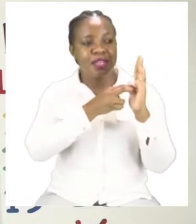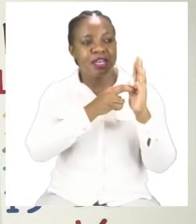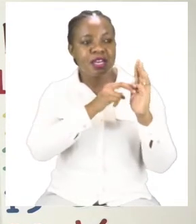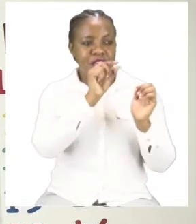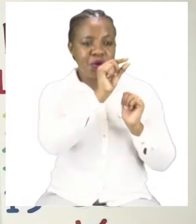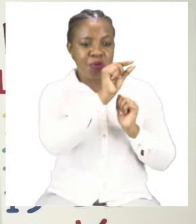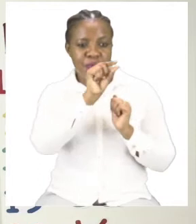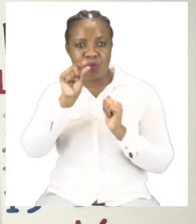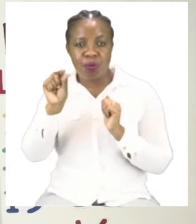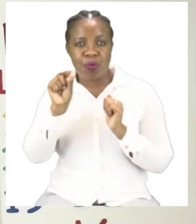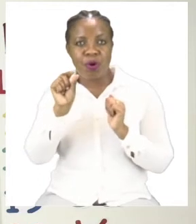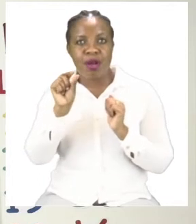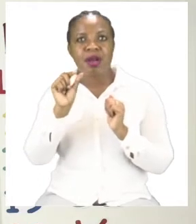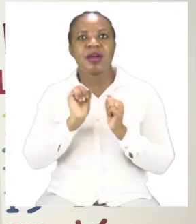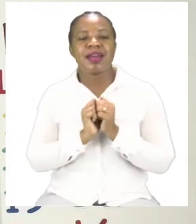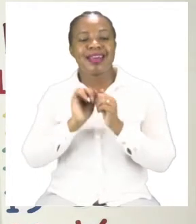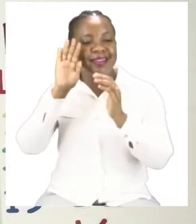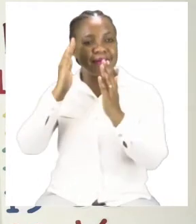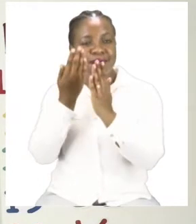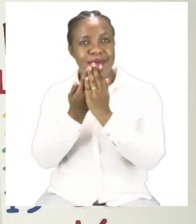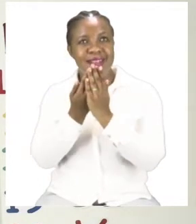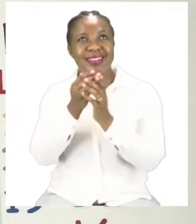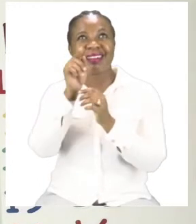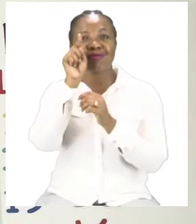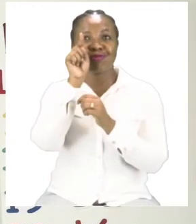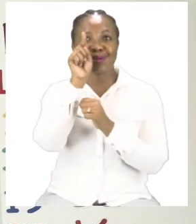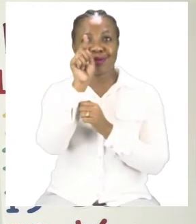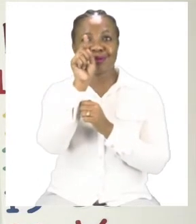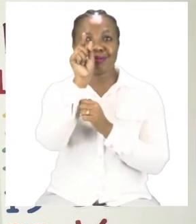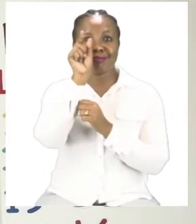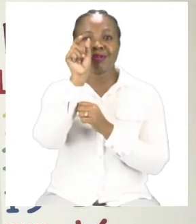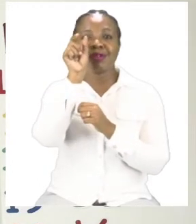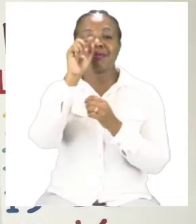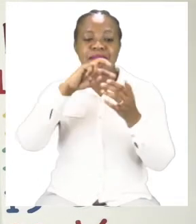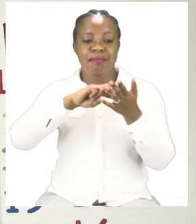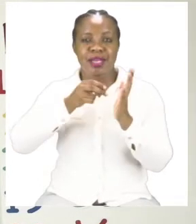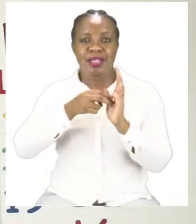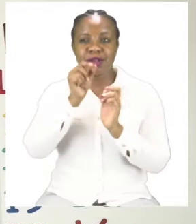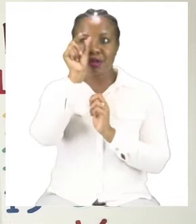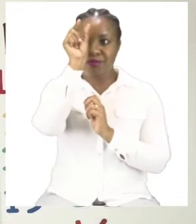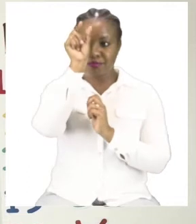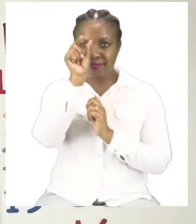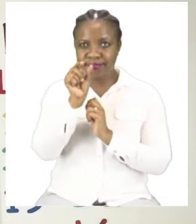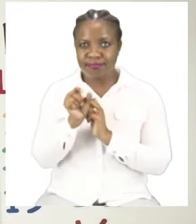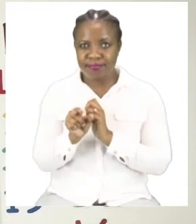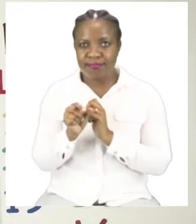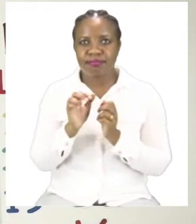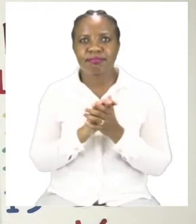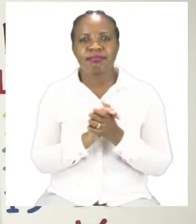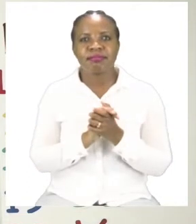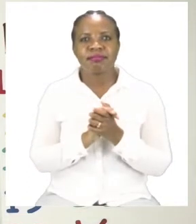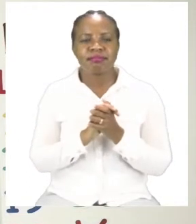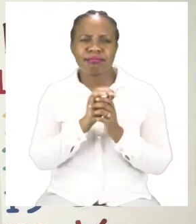is the one that is going down. So we are going to start with across. What